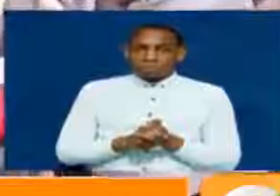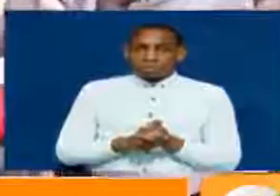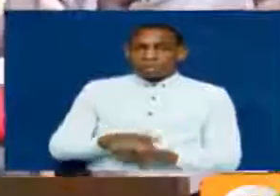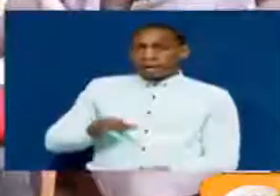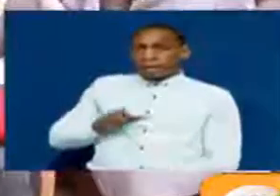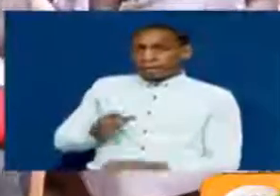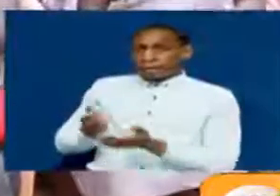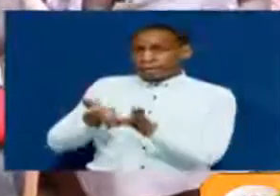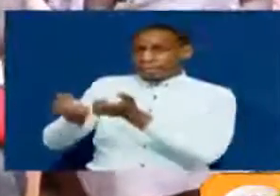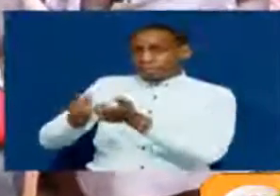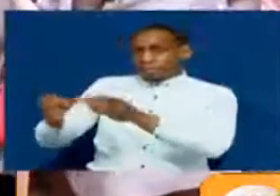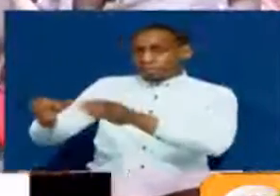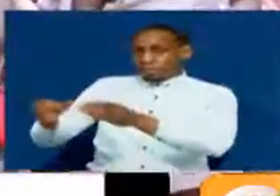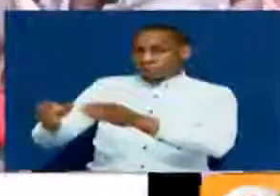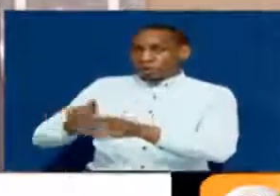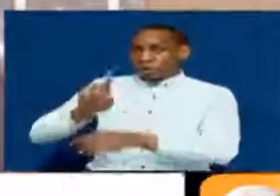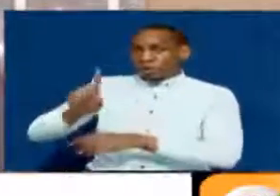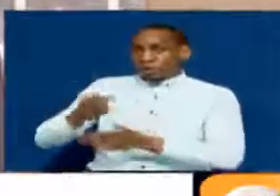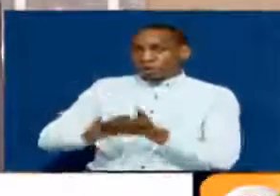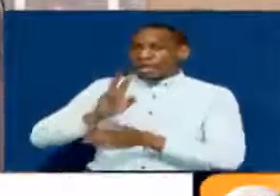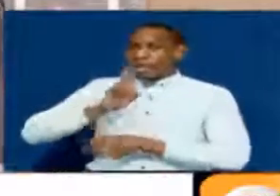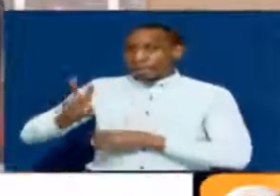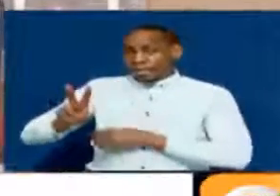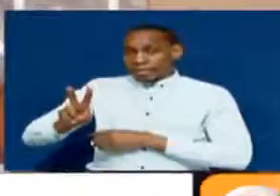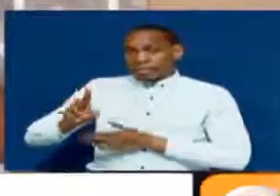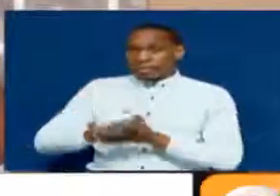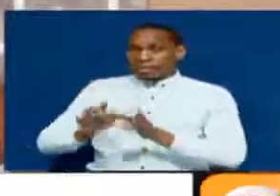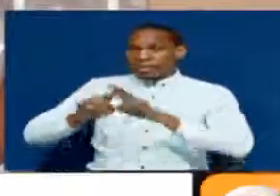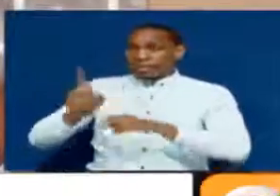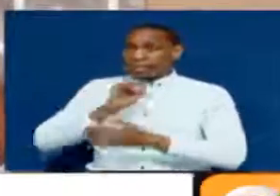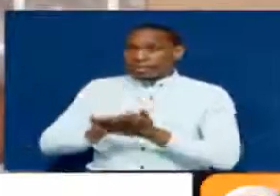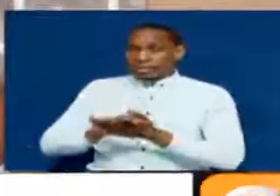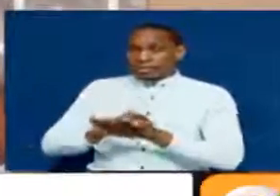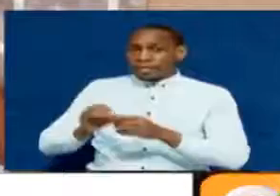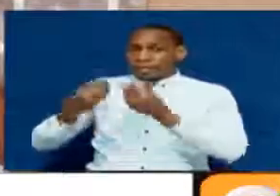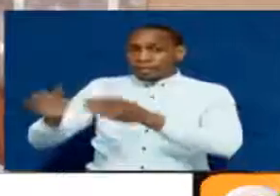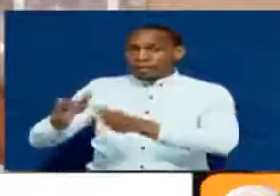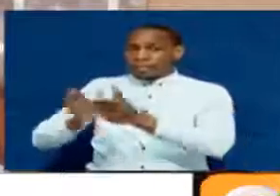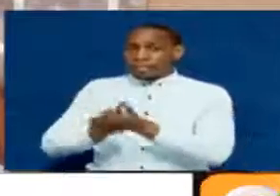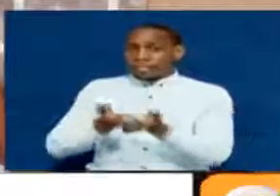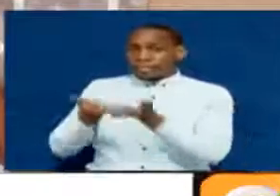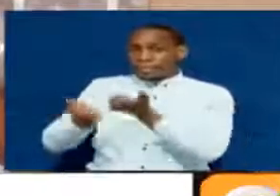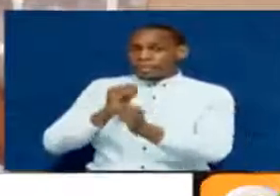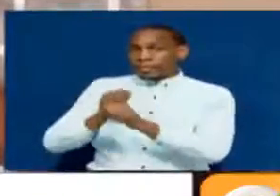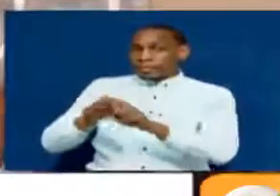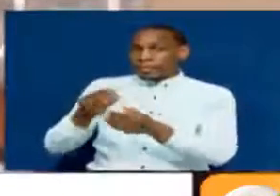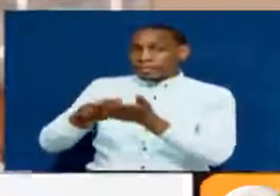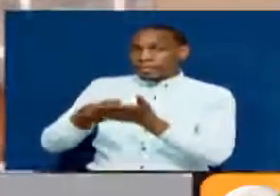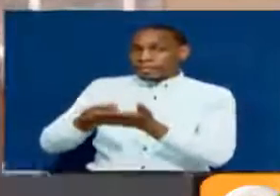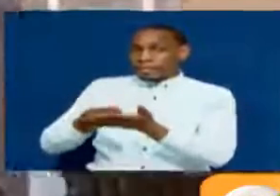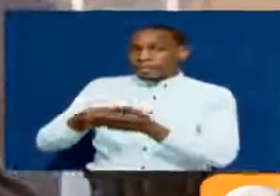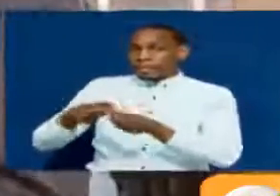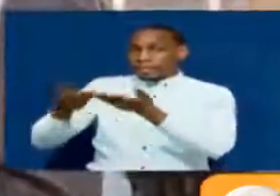wakinamama wafanyi biyashara, elefu moja miambili, wamesha ansa kupatiwa nafasi ya kufanya biyashara na kupatiwa pesa kidogo